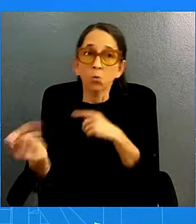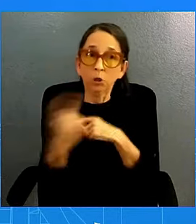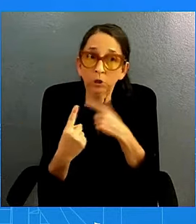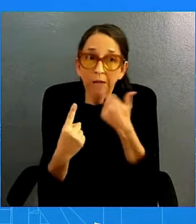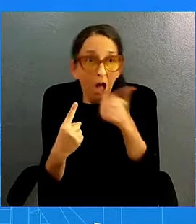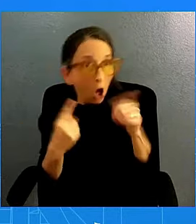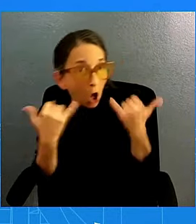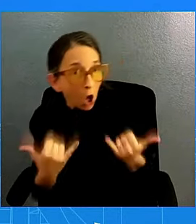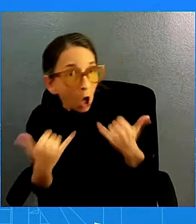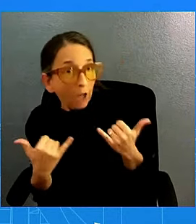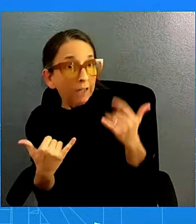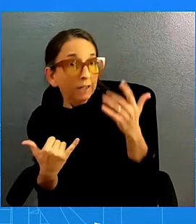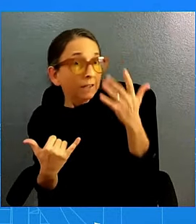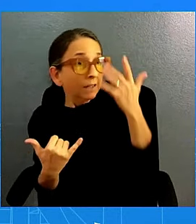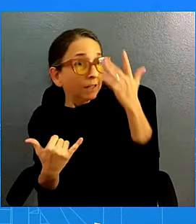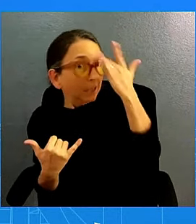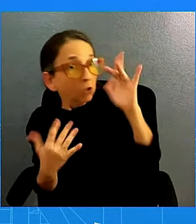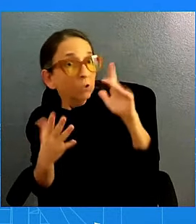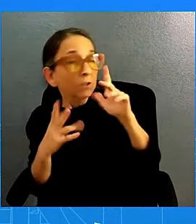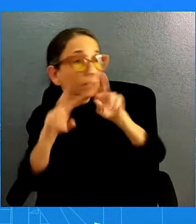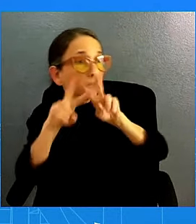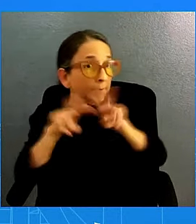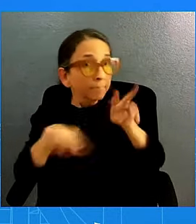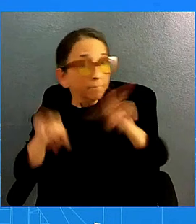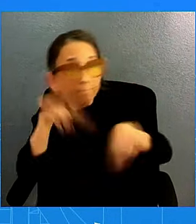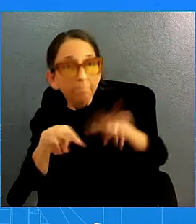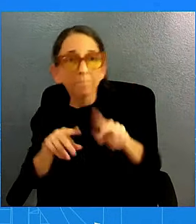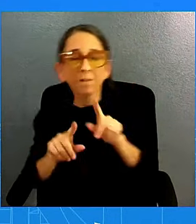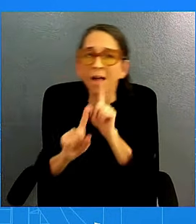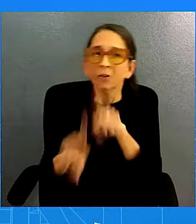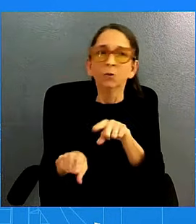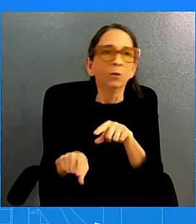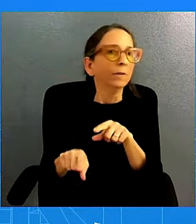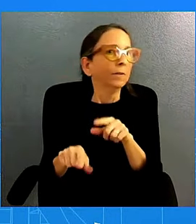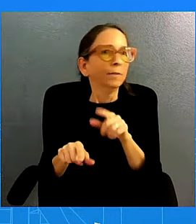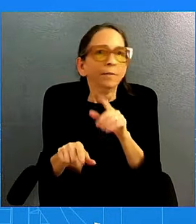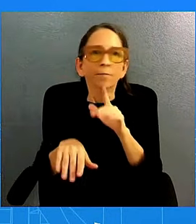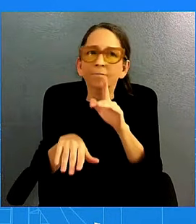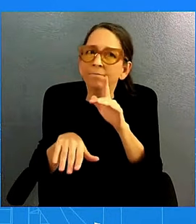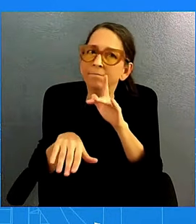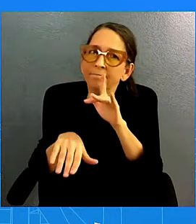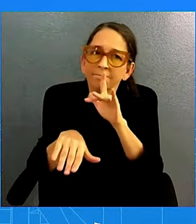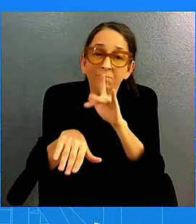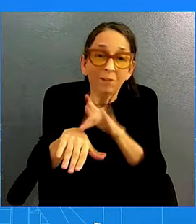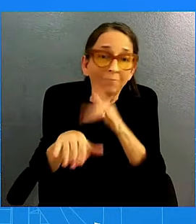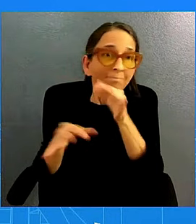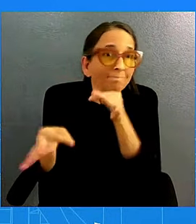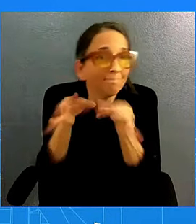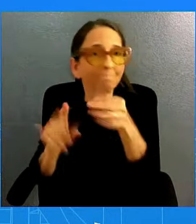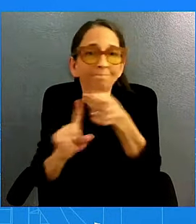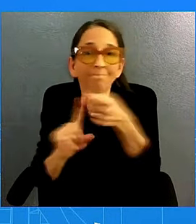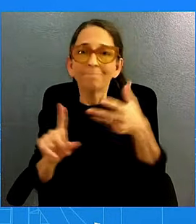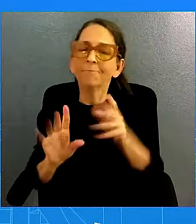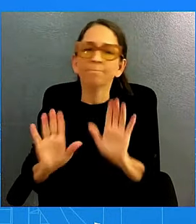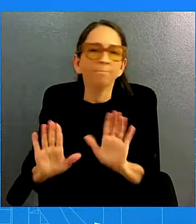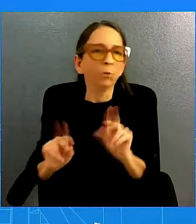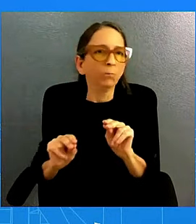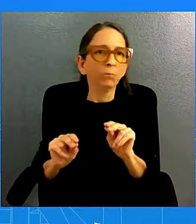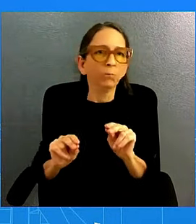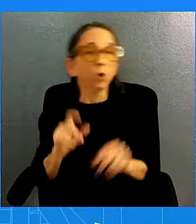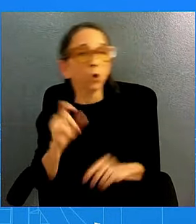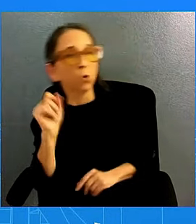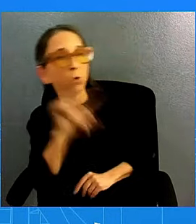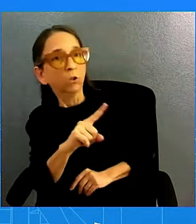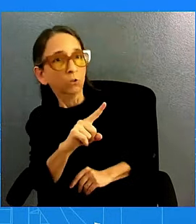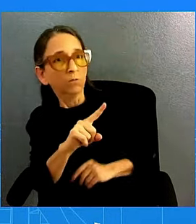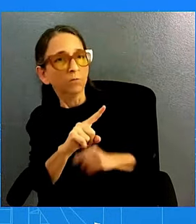I'm not going to get into intelligence estimates and assessments from here either. The Secretary of State Blinken expressed frustration at the